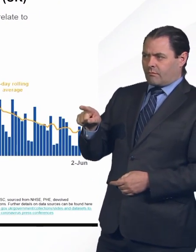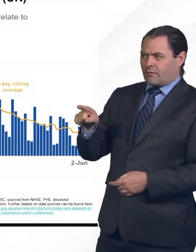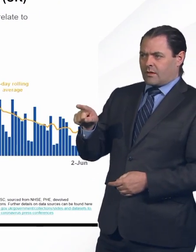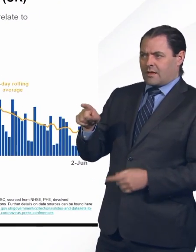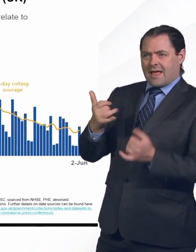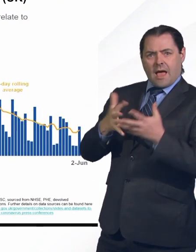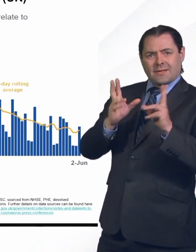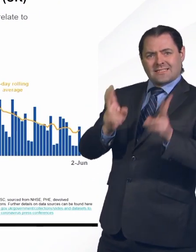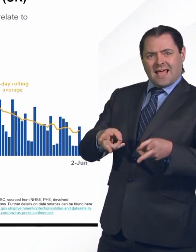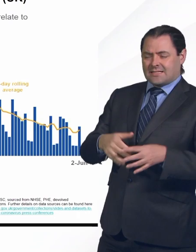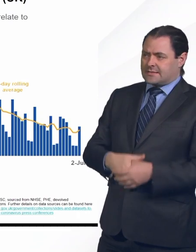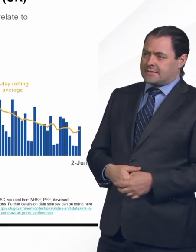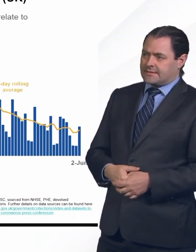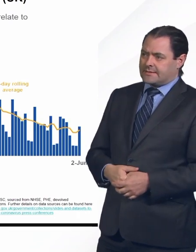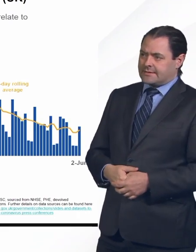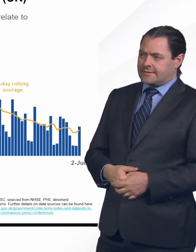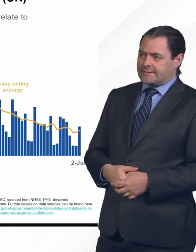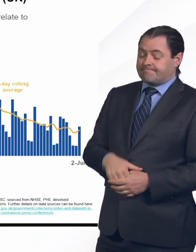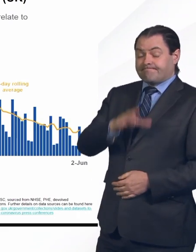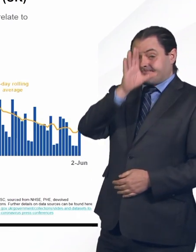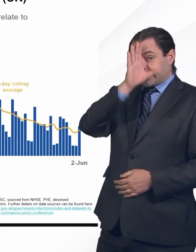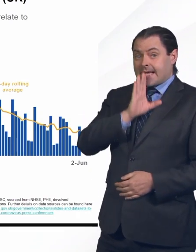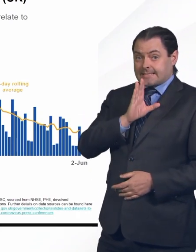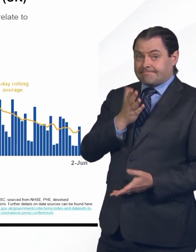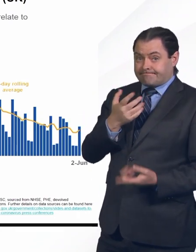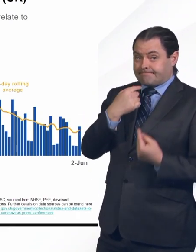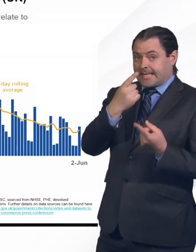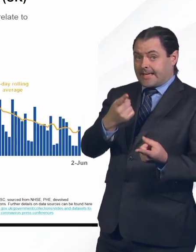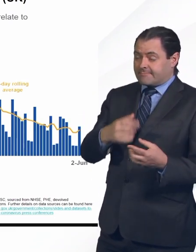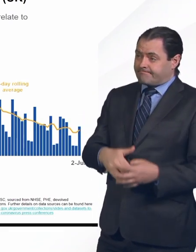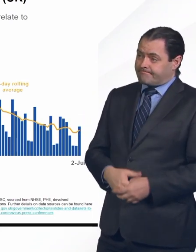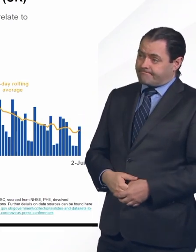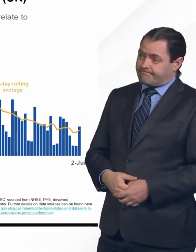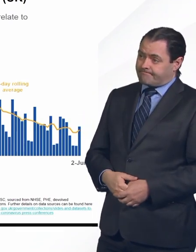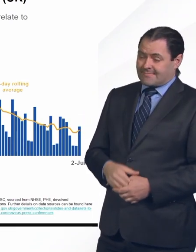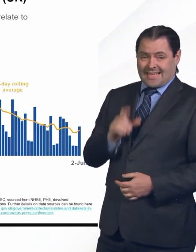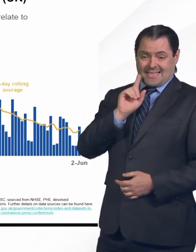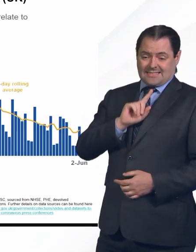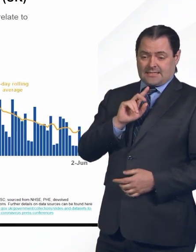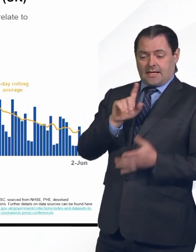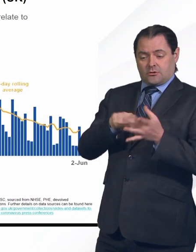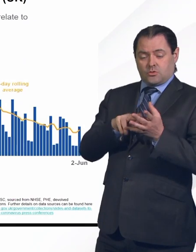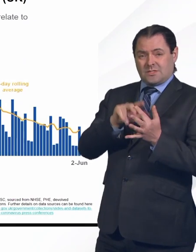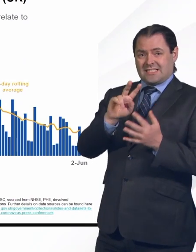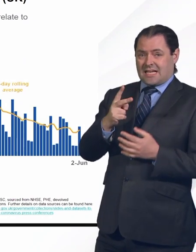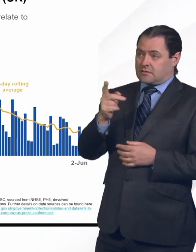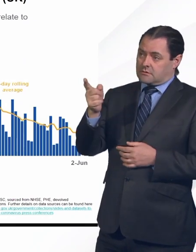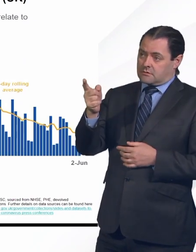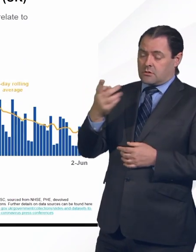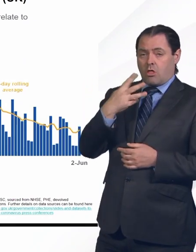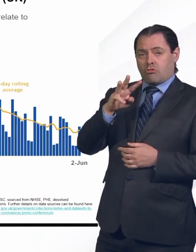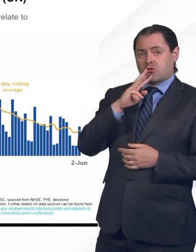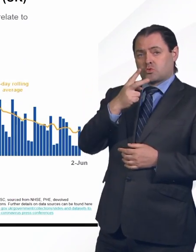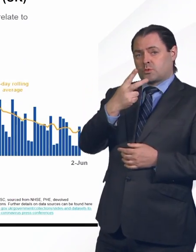deaths. Sadly, the 2nd of June yesterday, 324